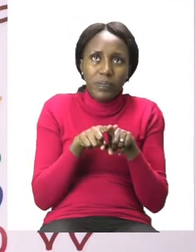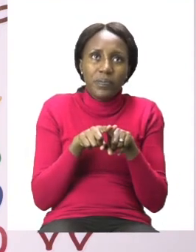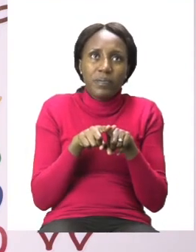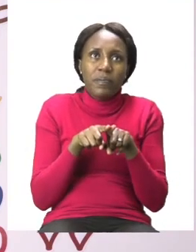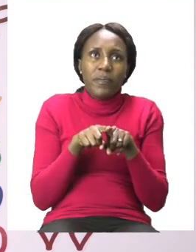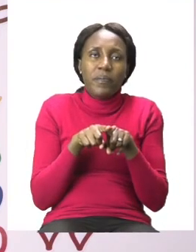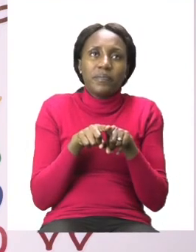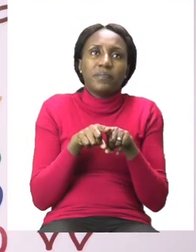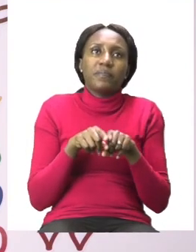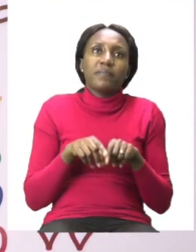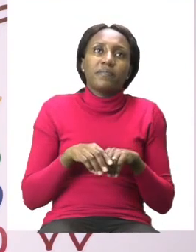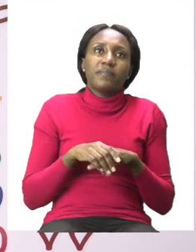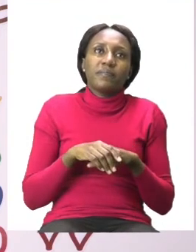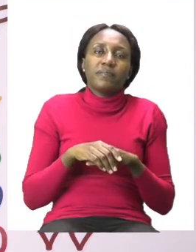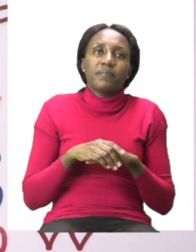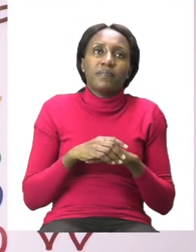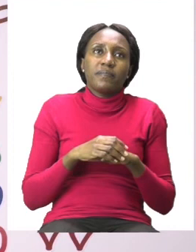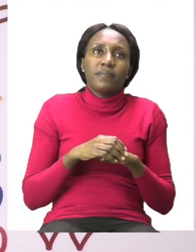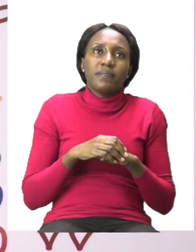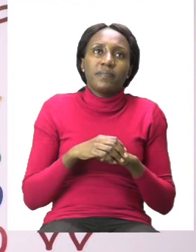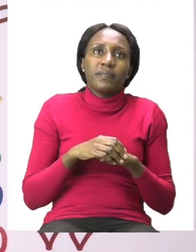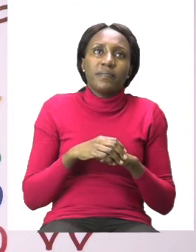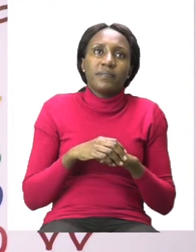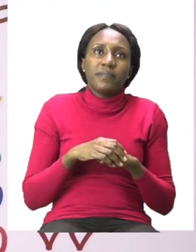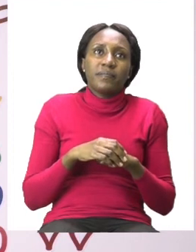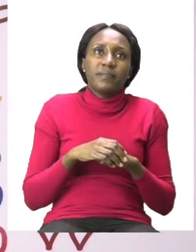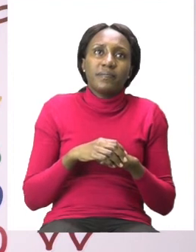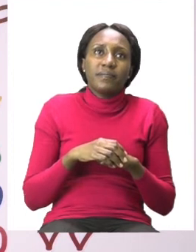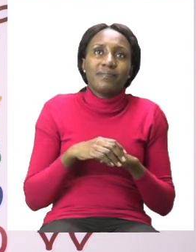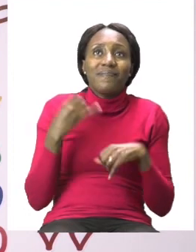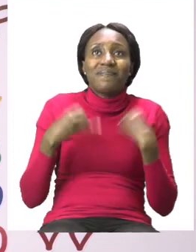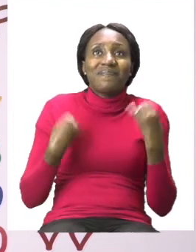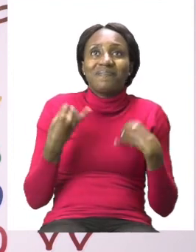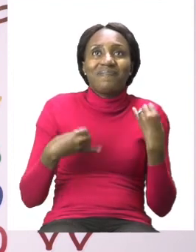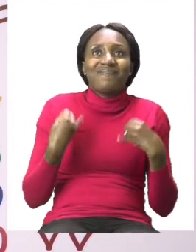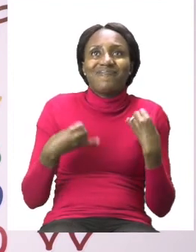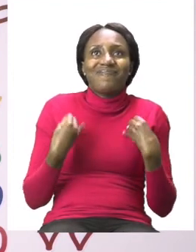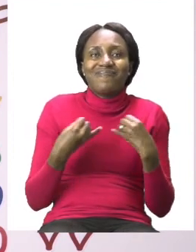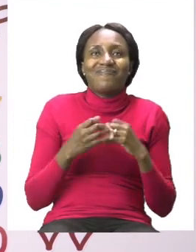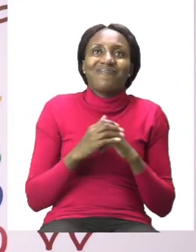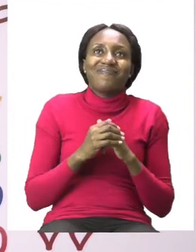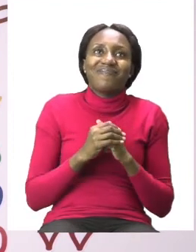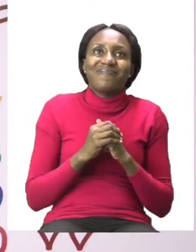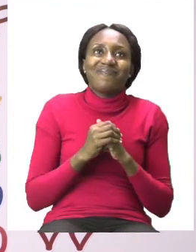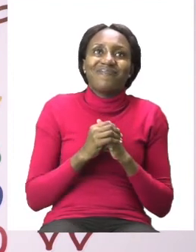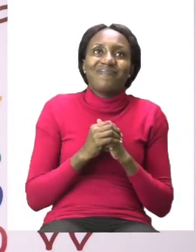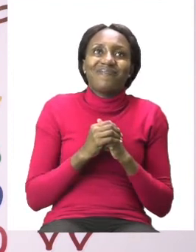check you'll be able to know whether or not it is correct. Have fun boys and girls with all three exercises.